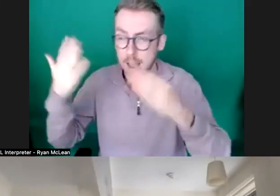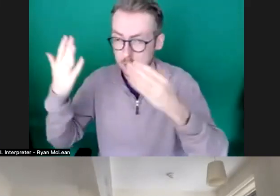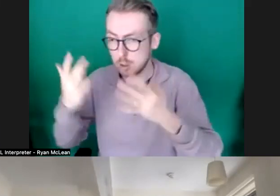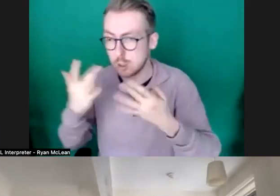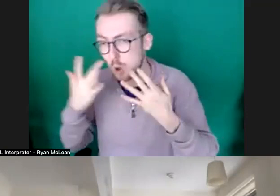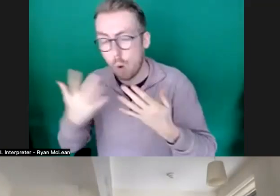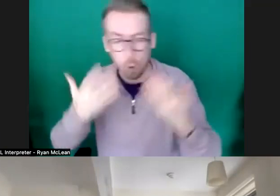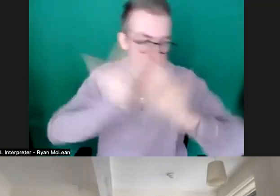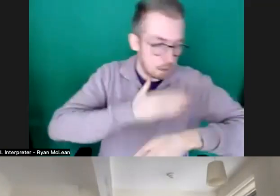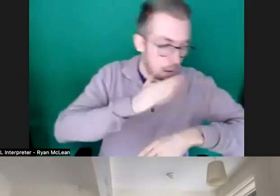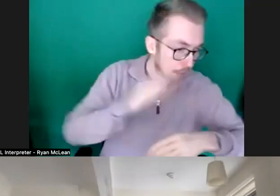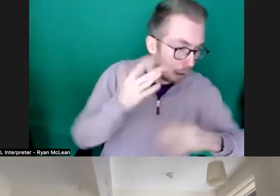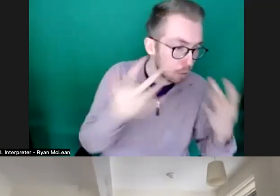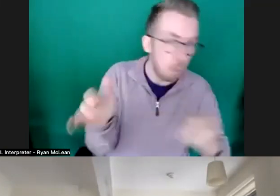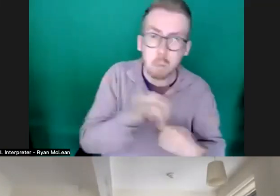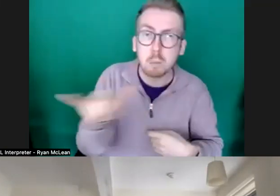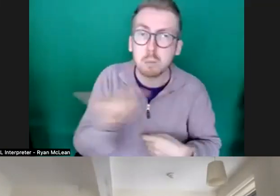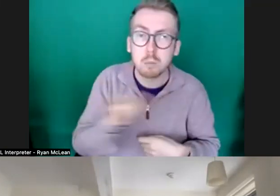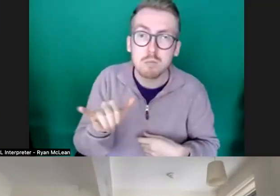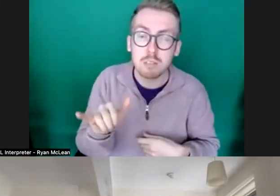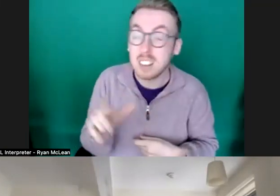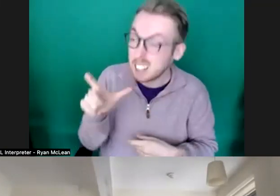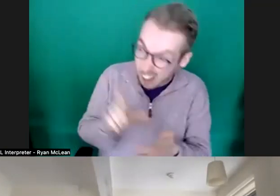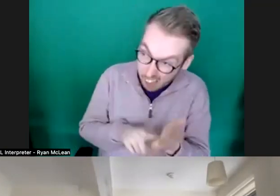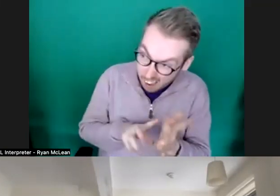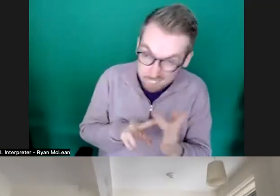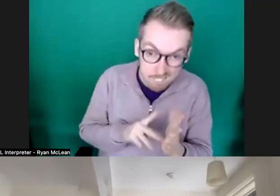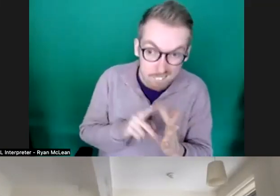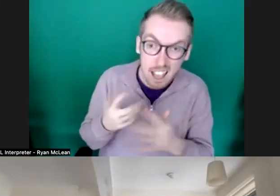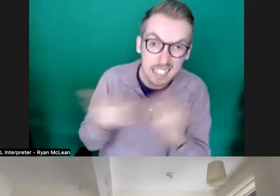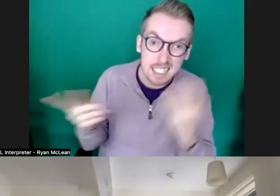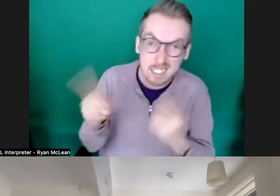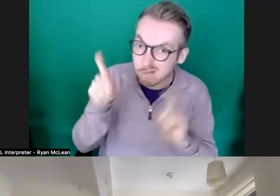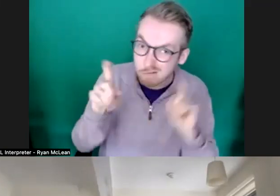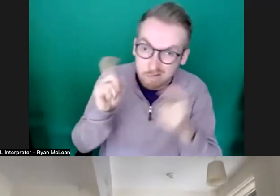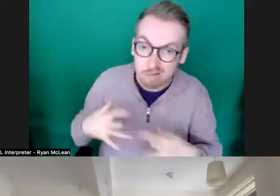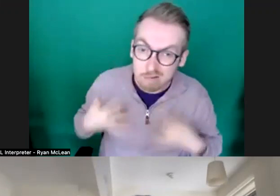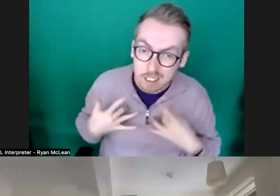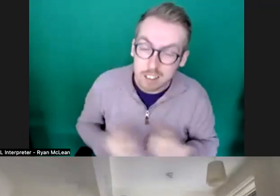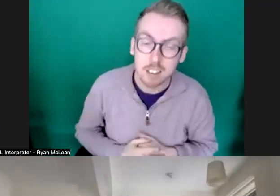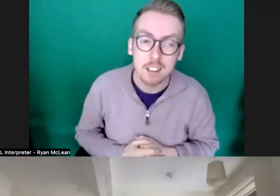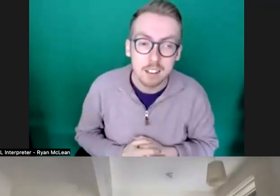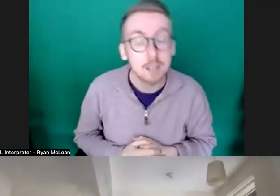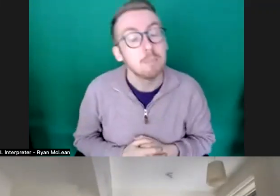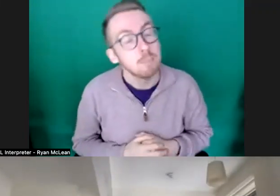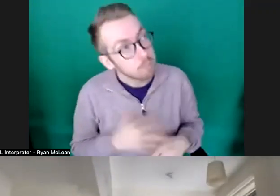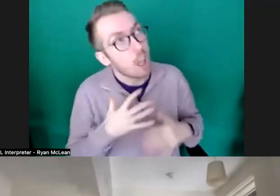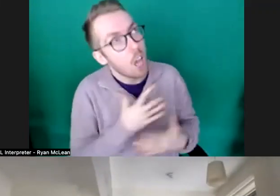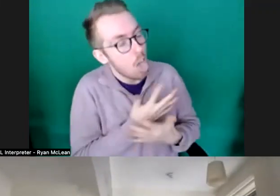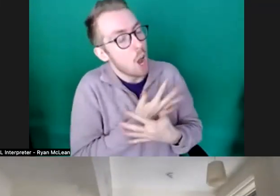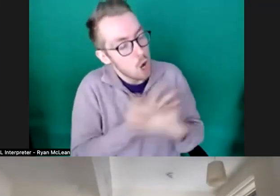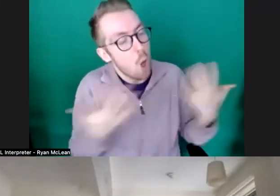shows and clive have you got thoughts on that um a lot a lot of time um